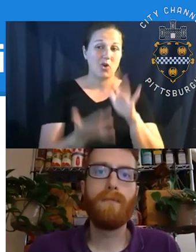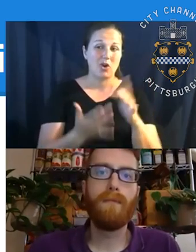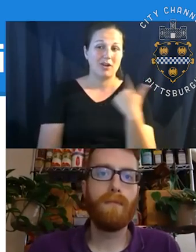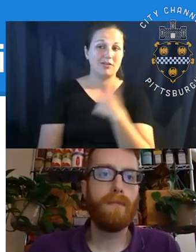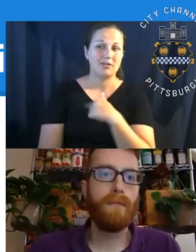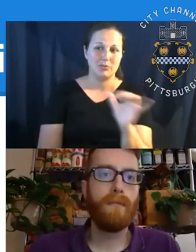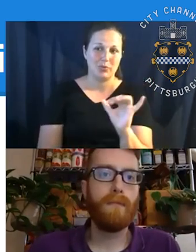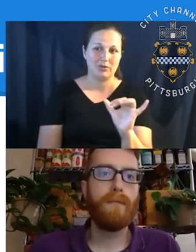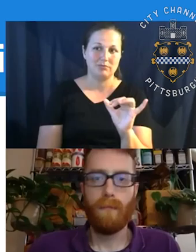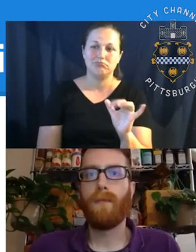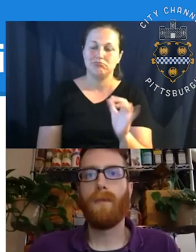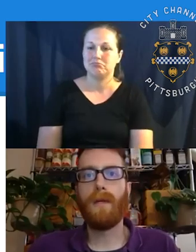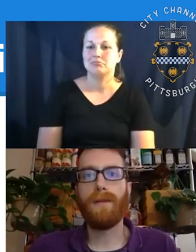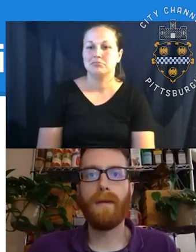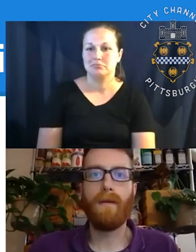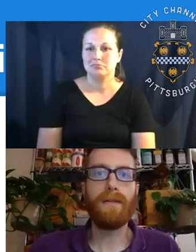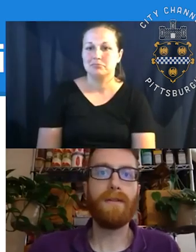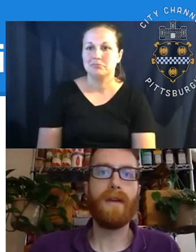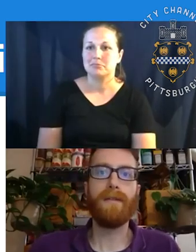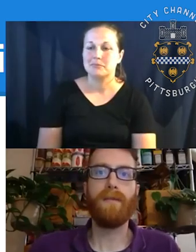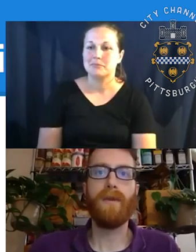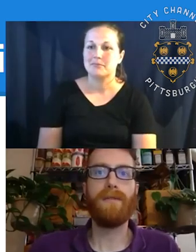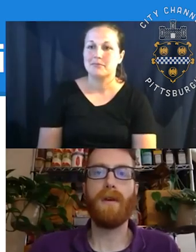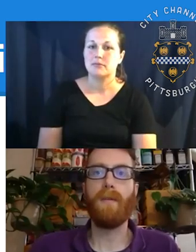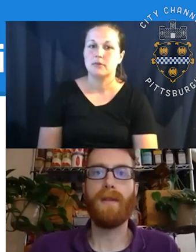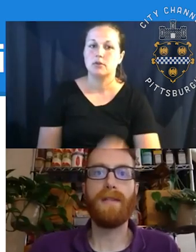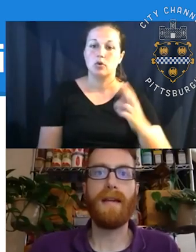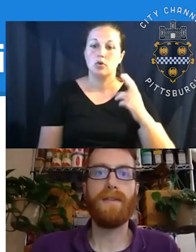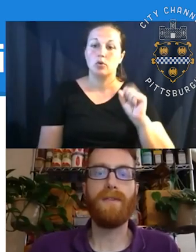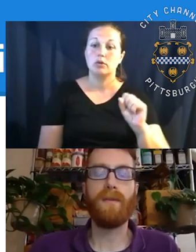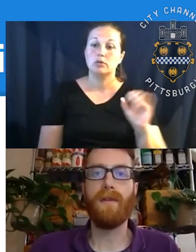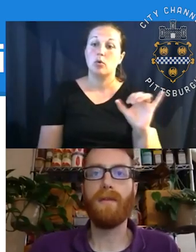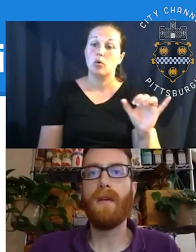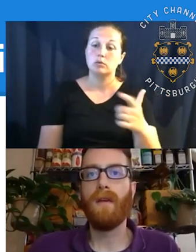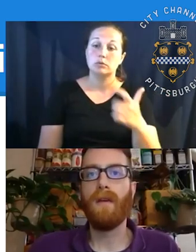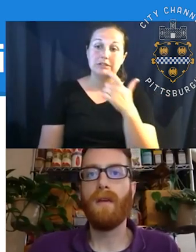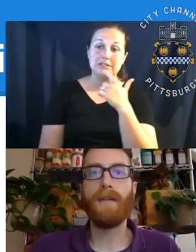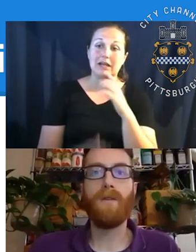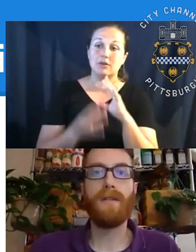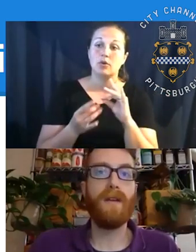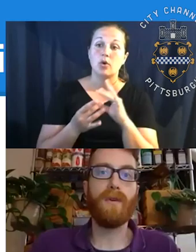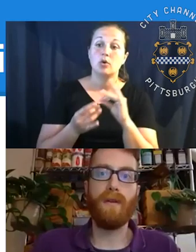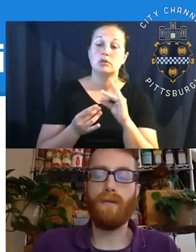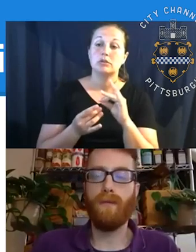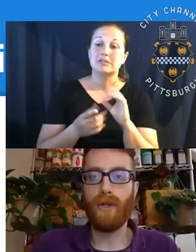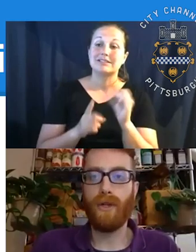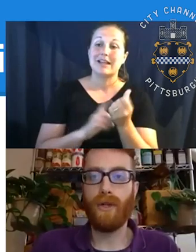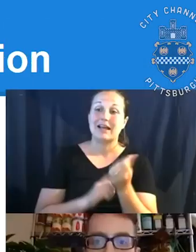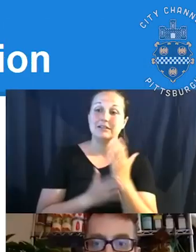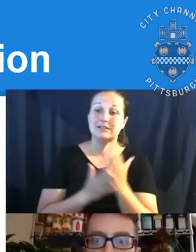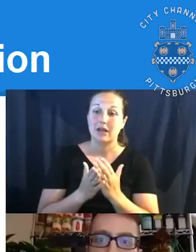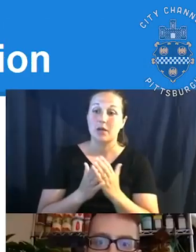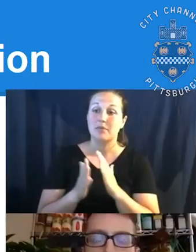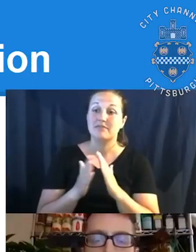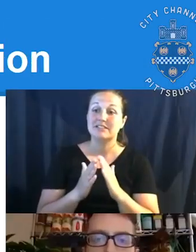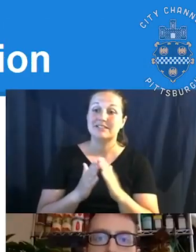so feel free to do that. Excellent. Chris also gave us some notes, um, on the status of some of the city's tennis courts. Again, we're going to share your,